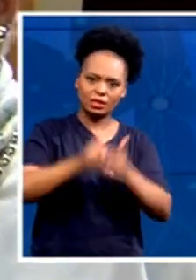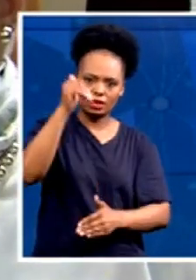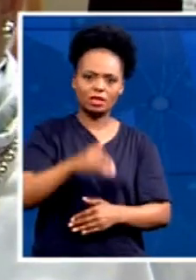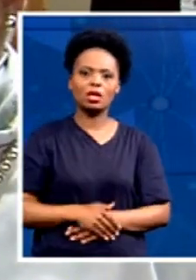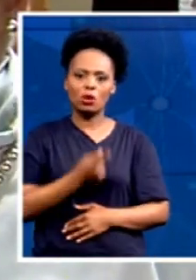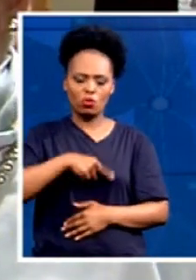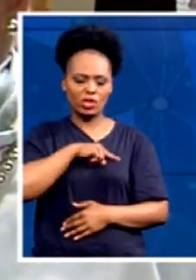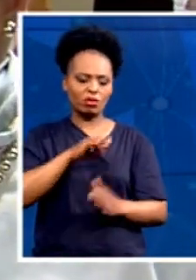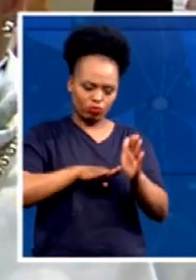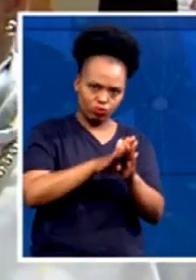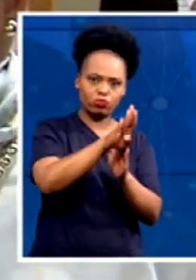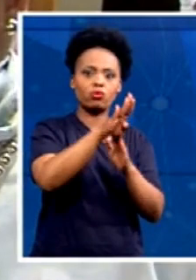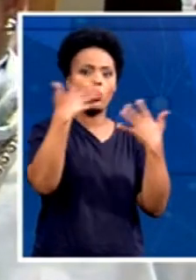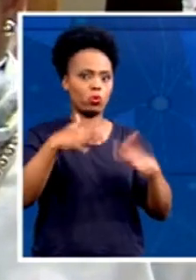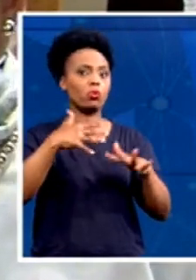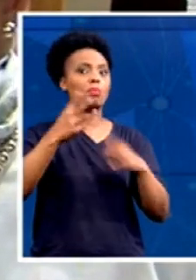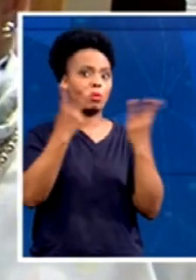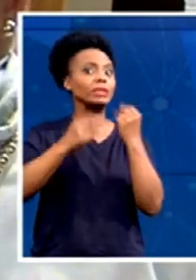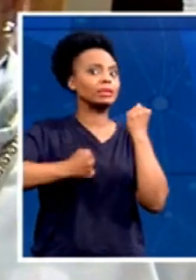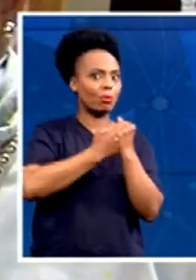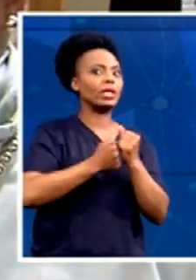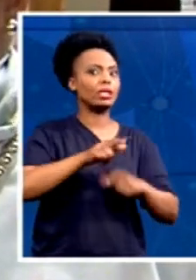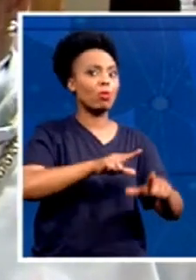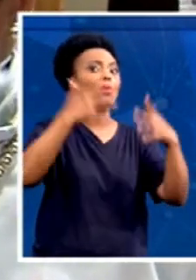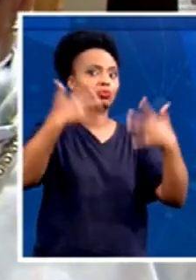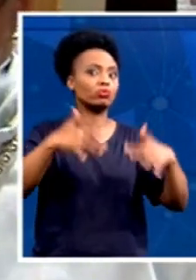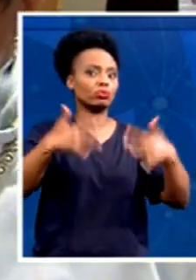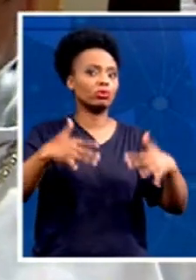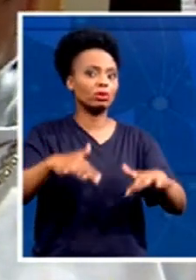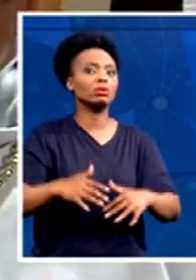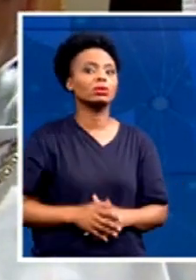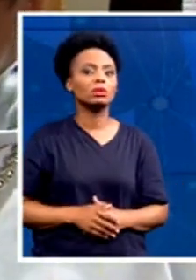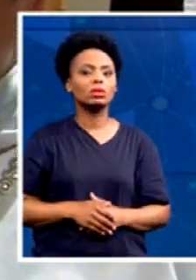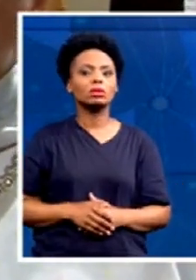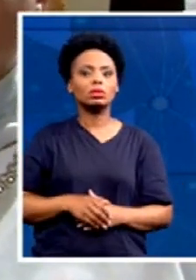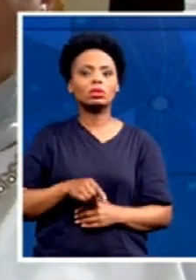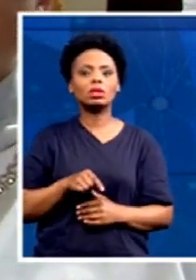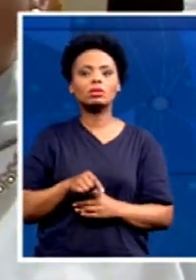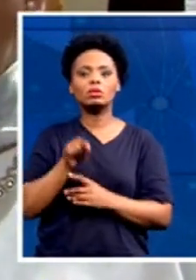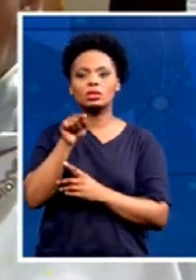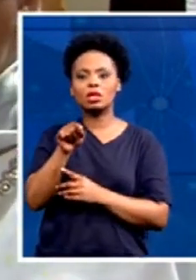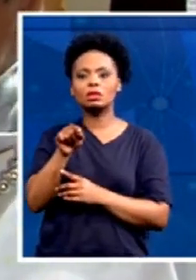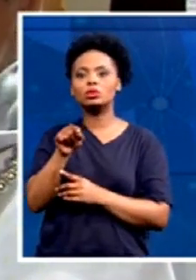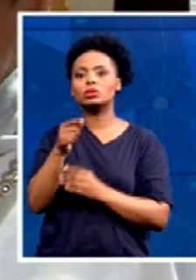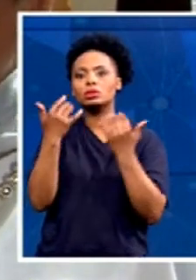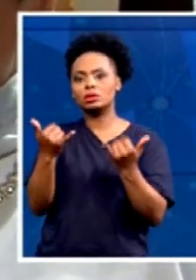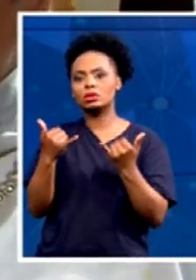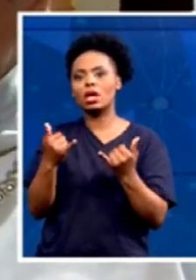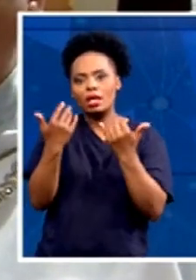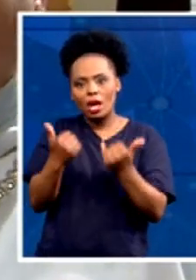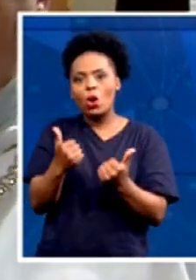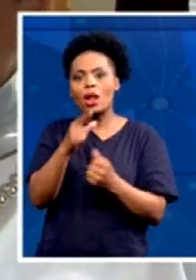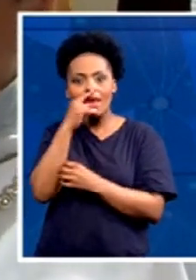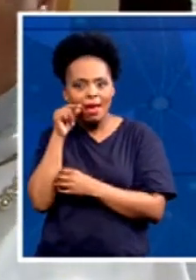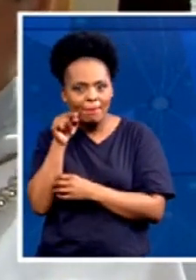a seat there in the legislature in 24 years and I got the first seat in 2019. That means we're growing. And even now, the